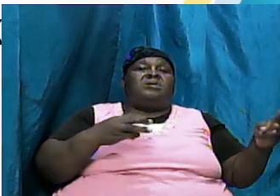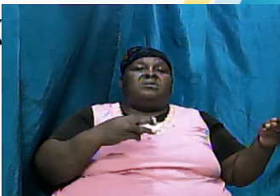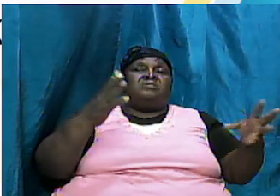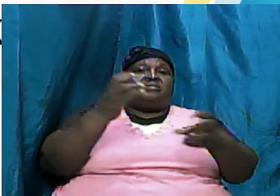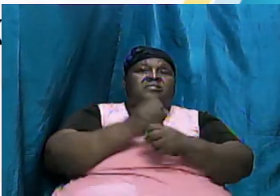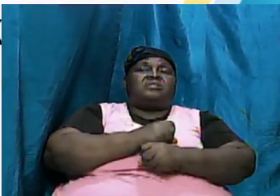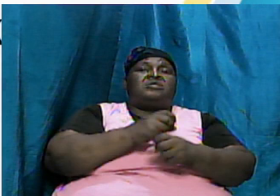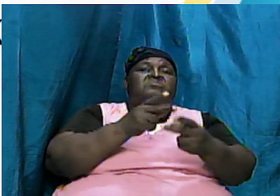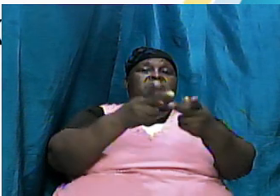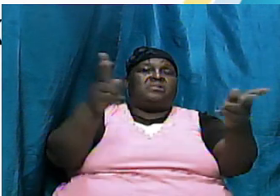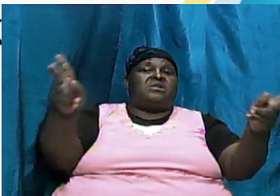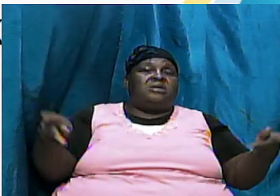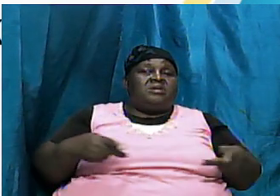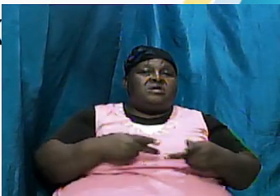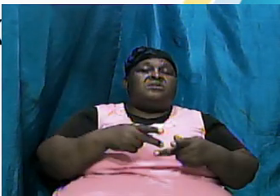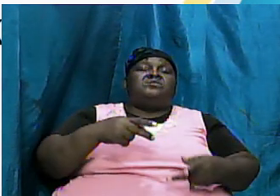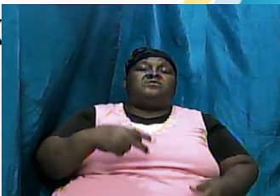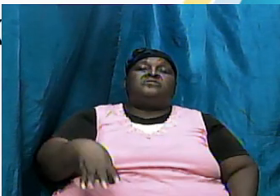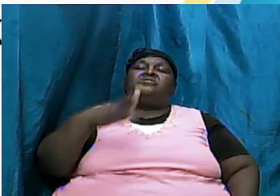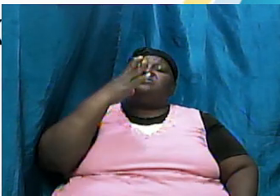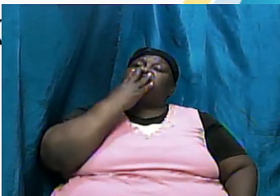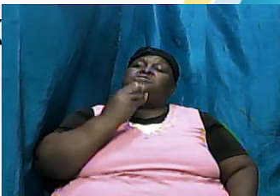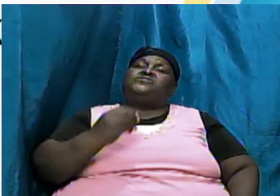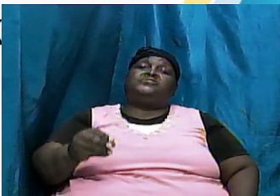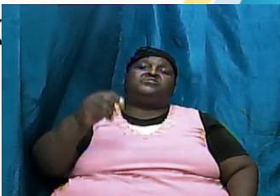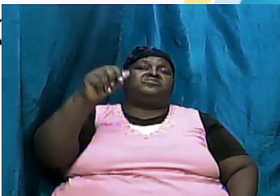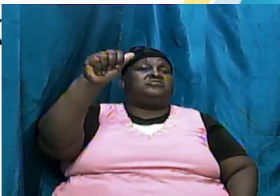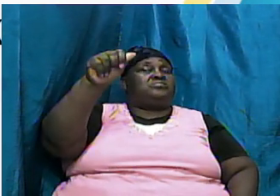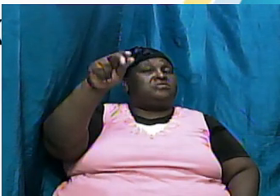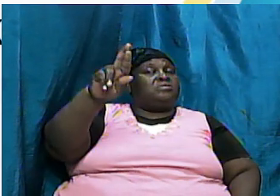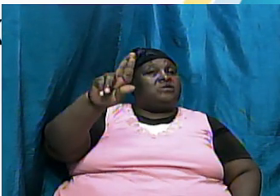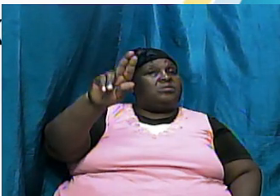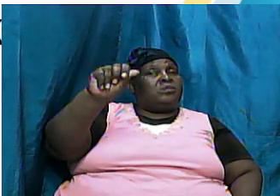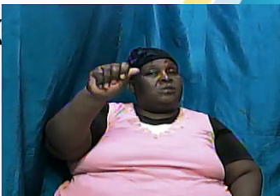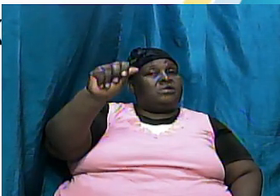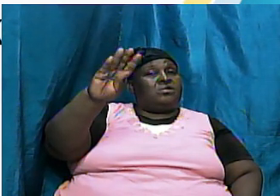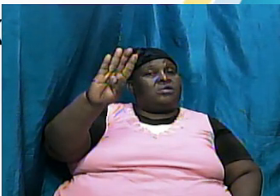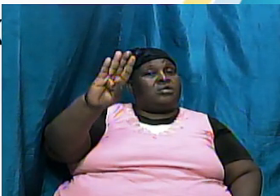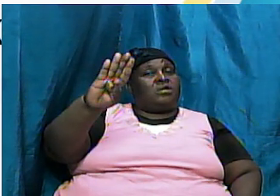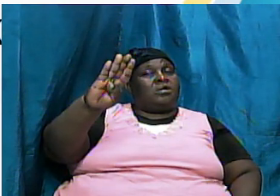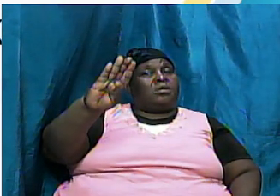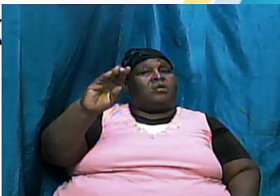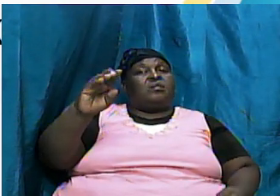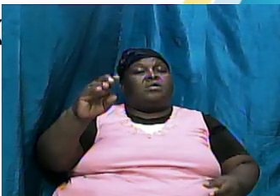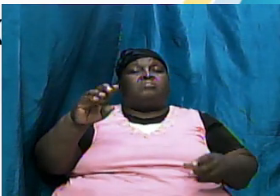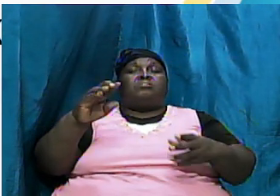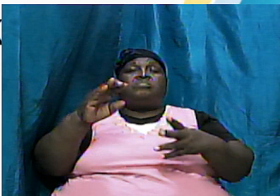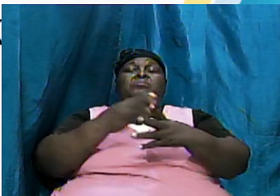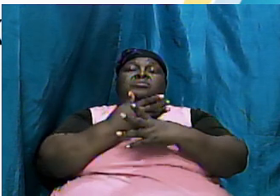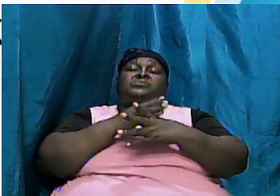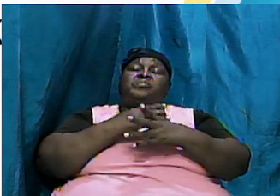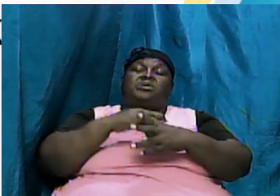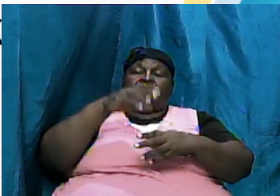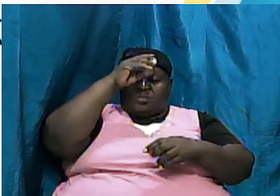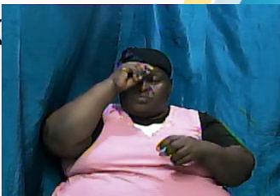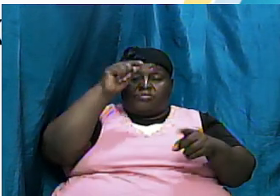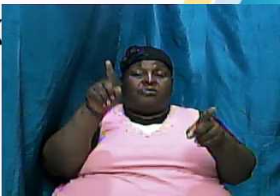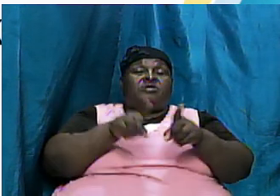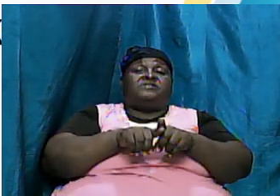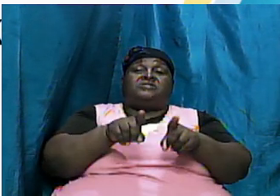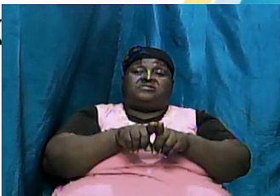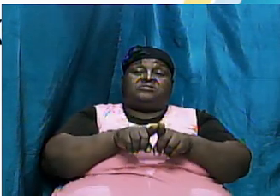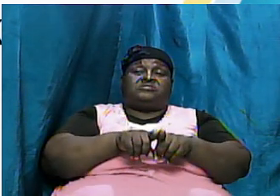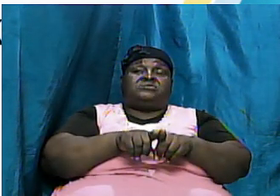the Jews today and the Arabs it is actually taking place between brothers because remember now